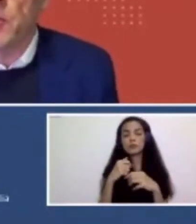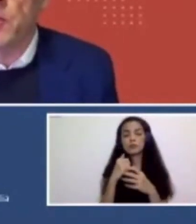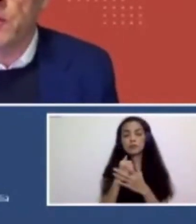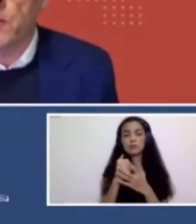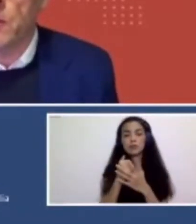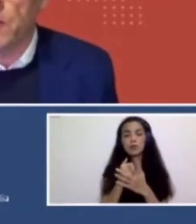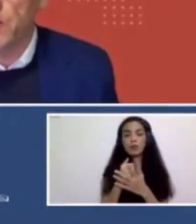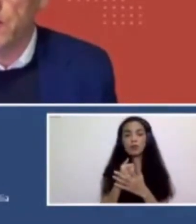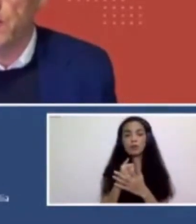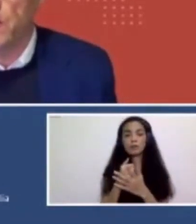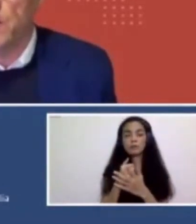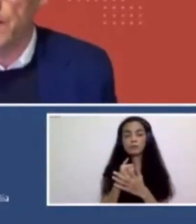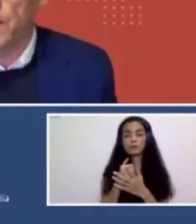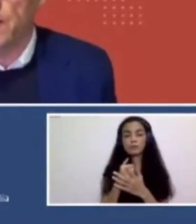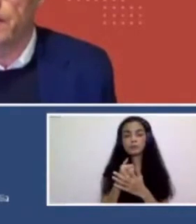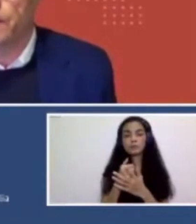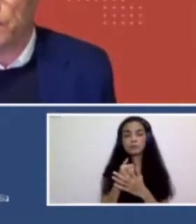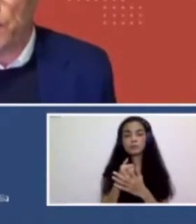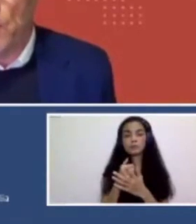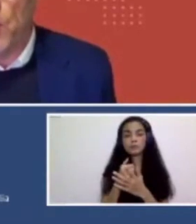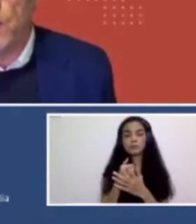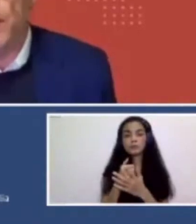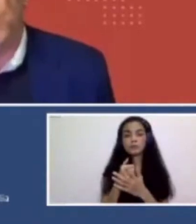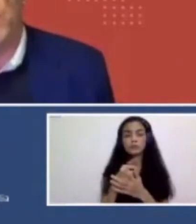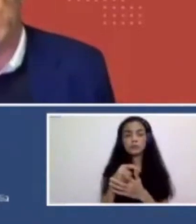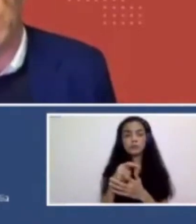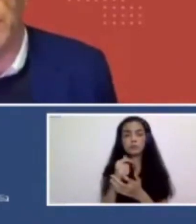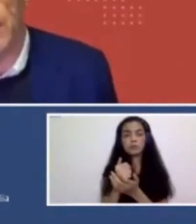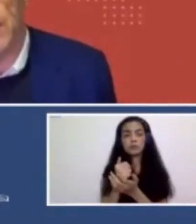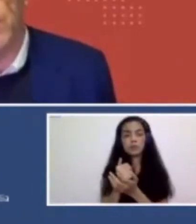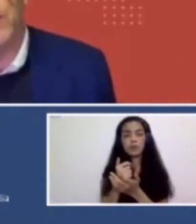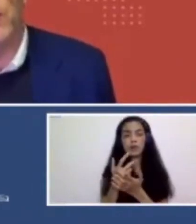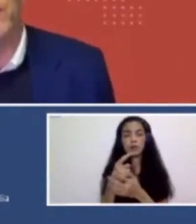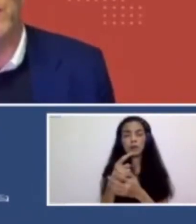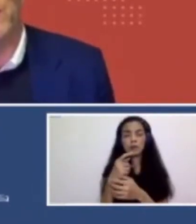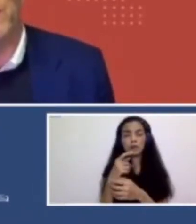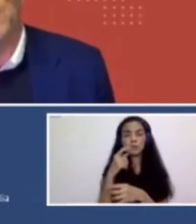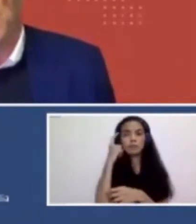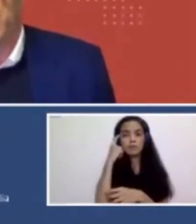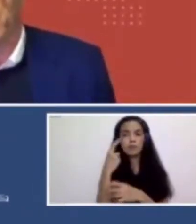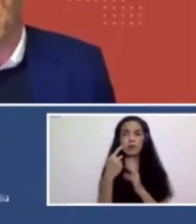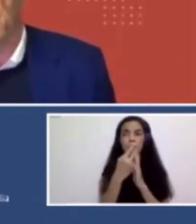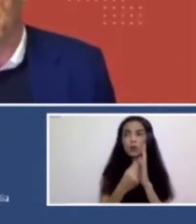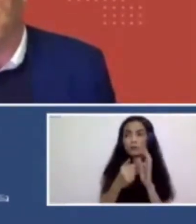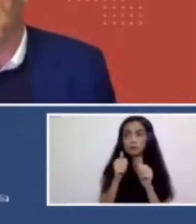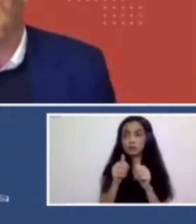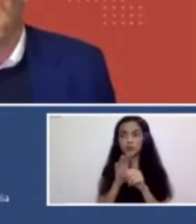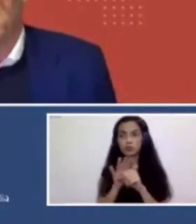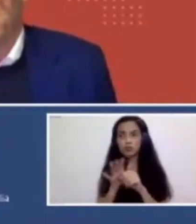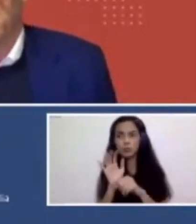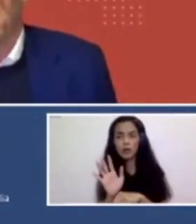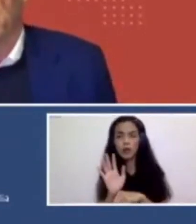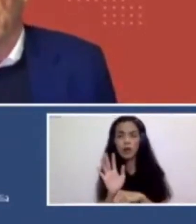art projects is commissioning bodies are very worried about whether one can realize one or not. And so they tend to,